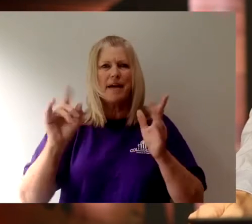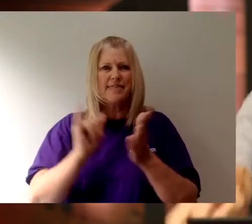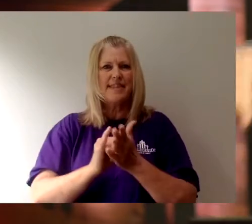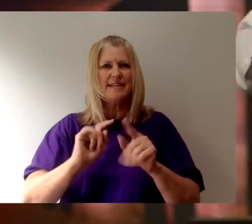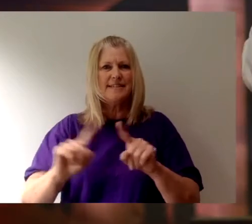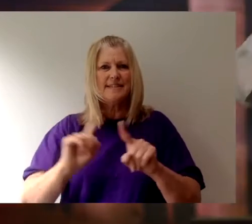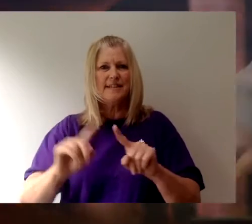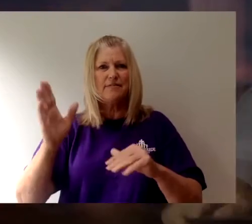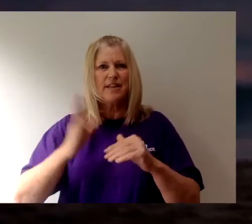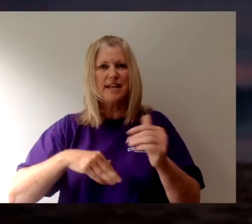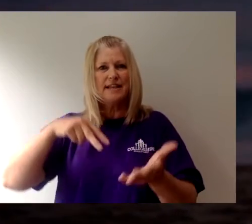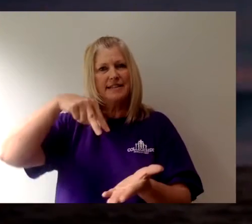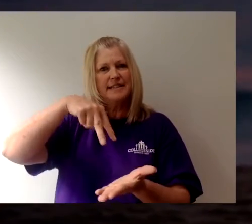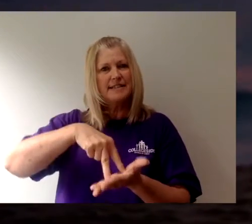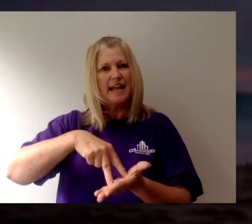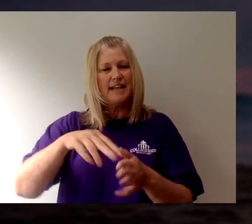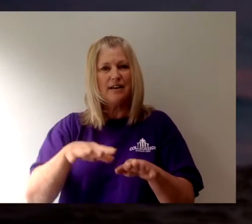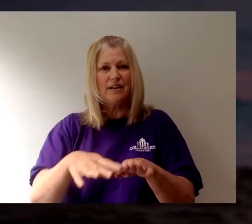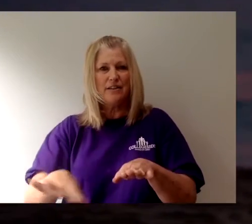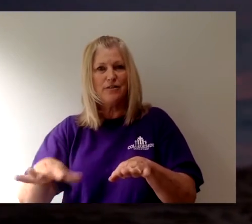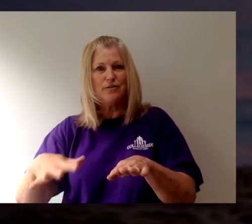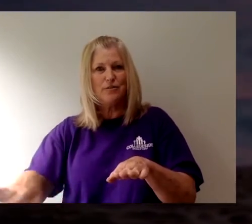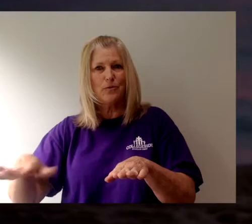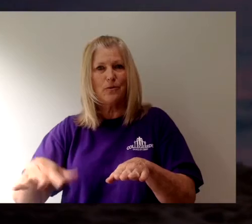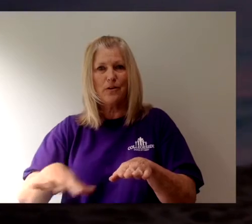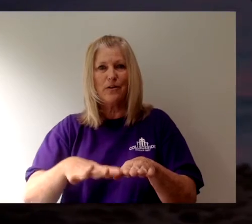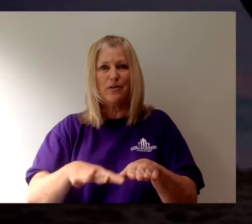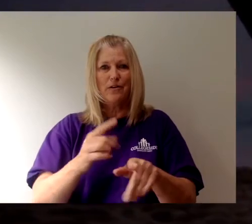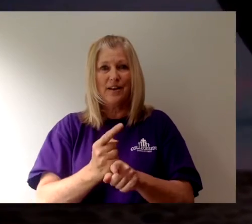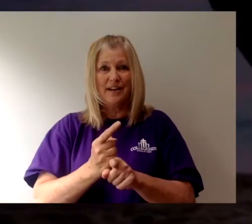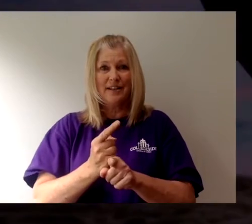that's different than standing on the shore, isn't it?